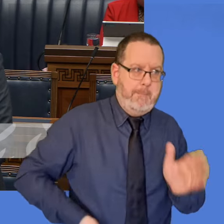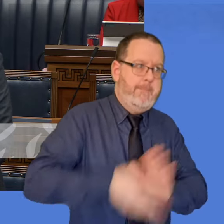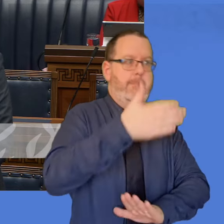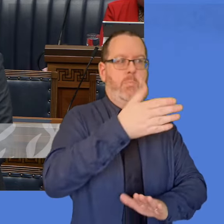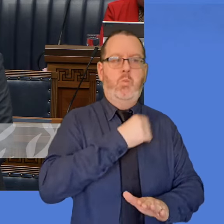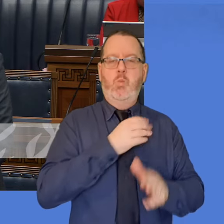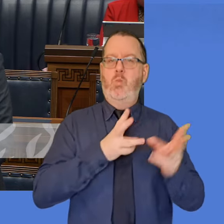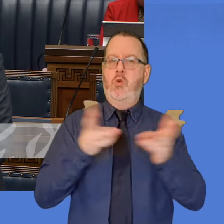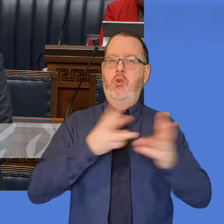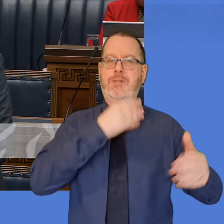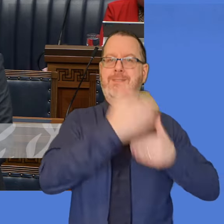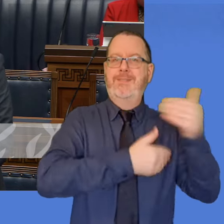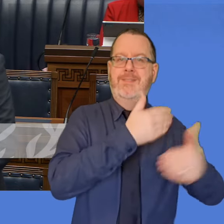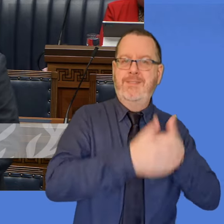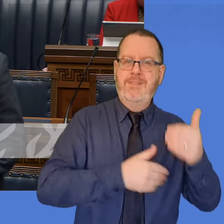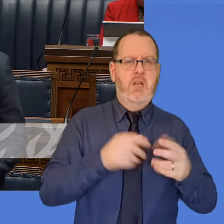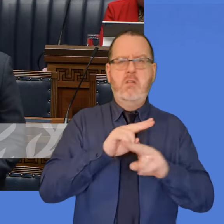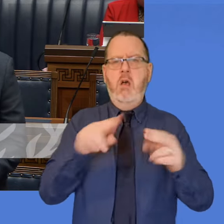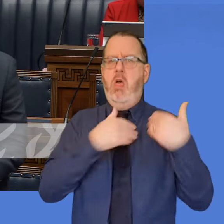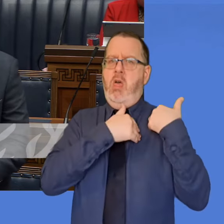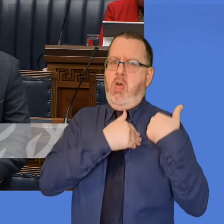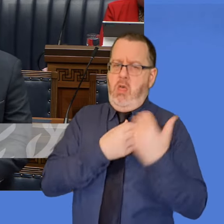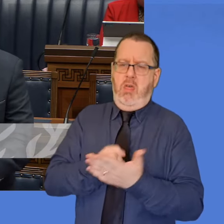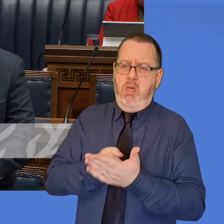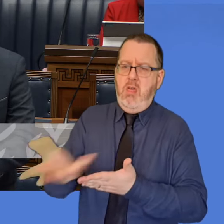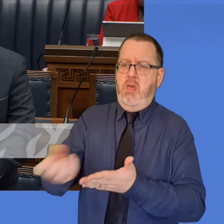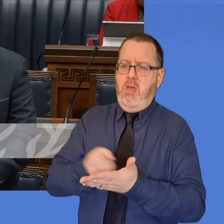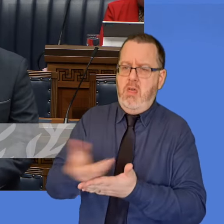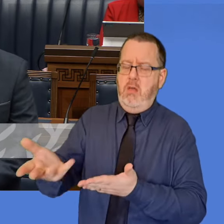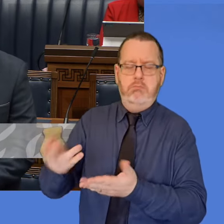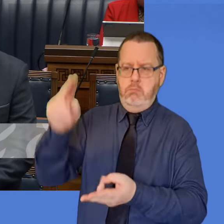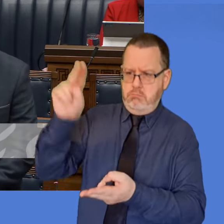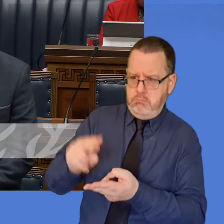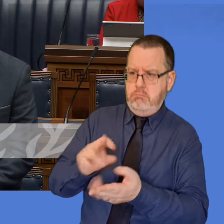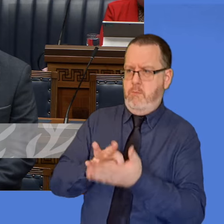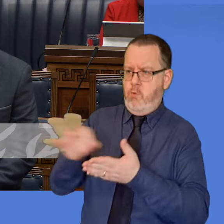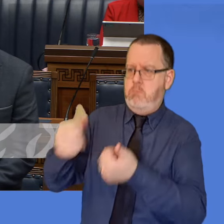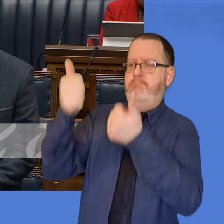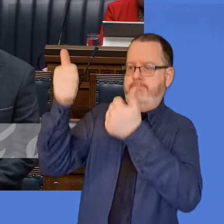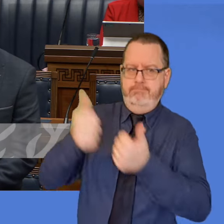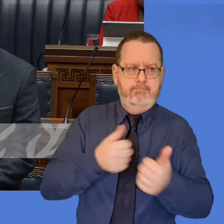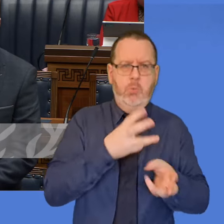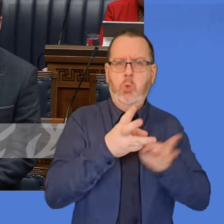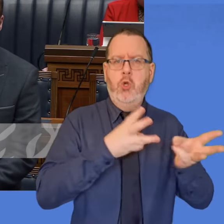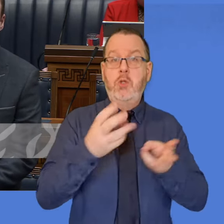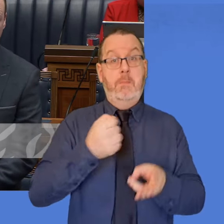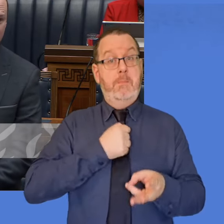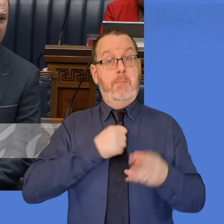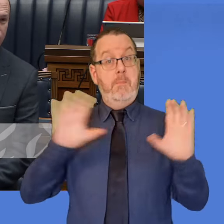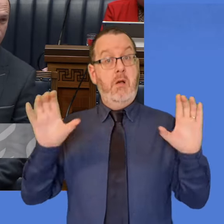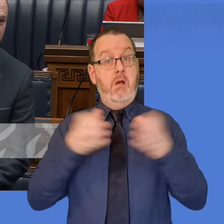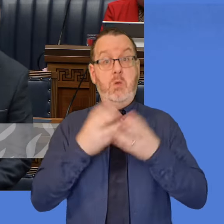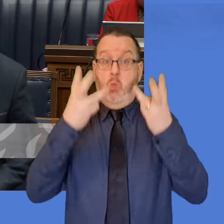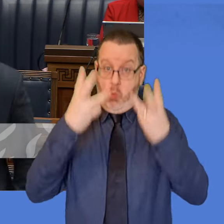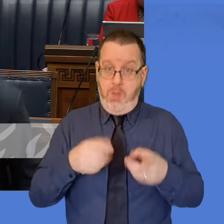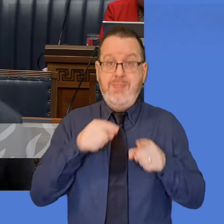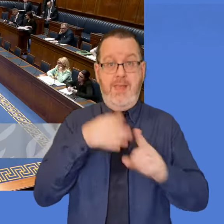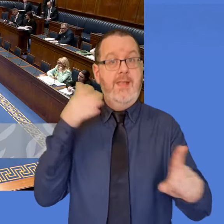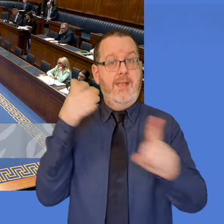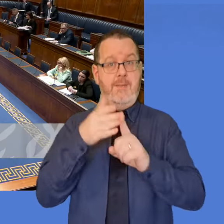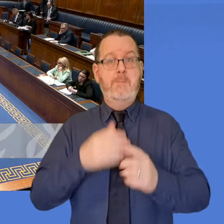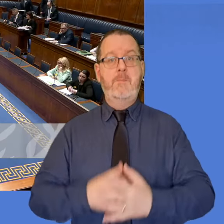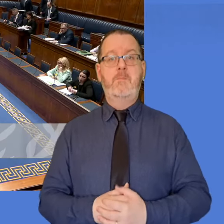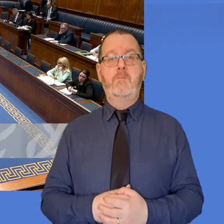cost of childcare. That is what me and my party are committed to doing and we look forward to achieving that during this term.